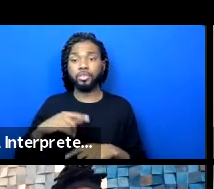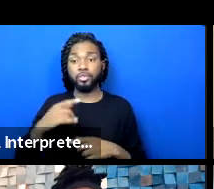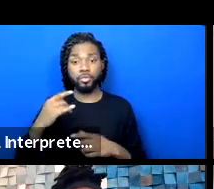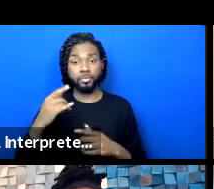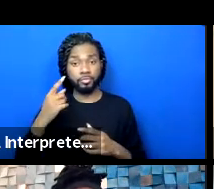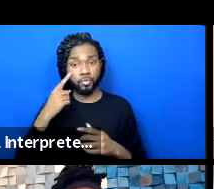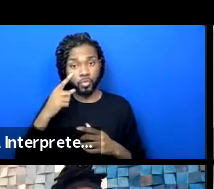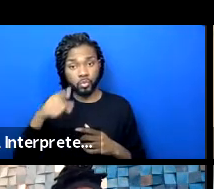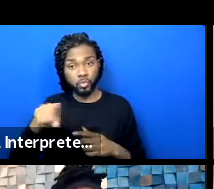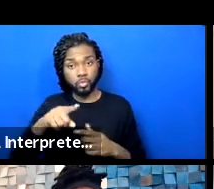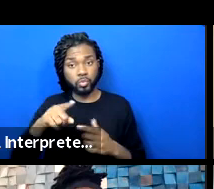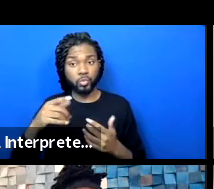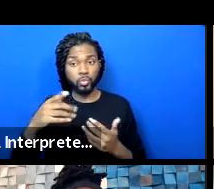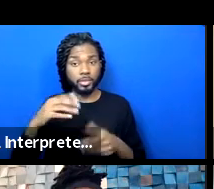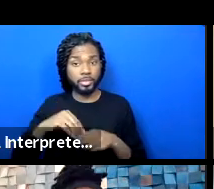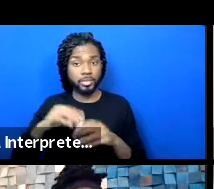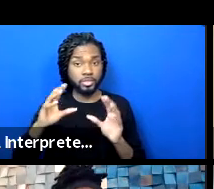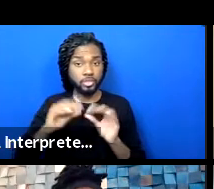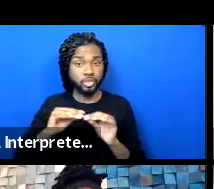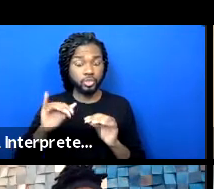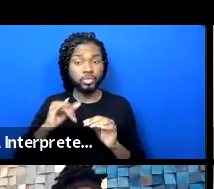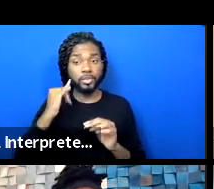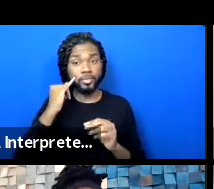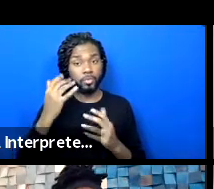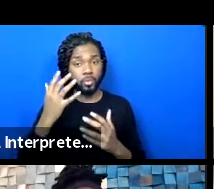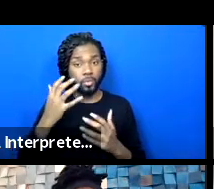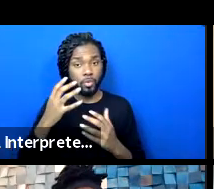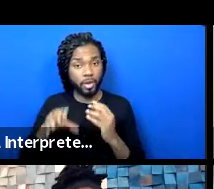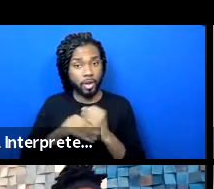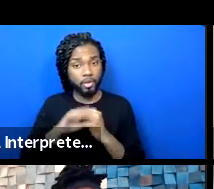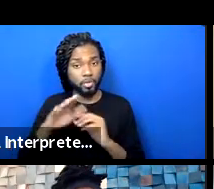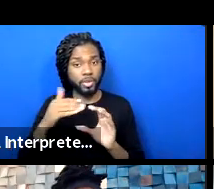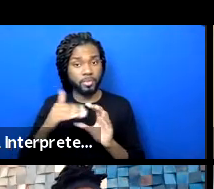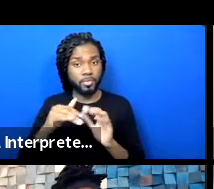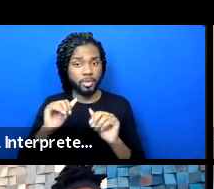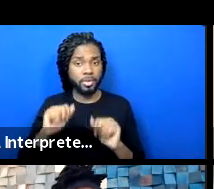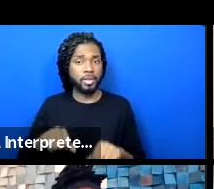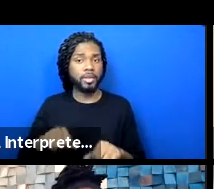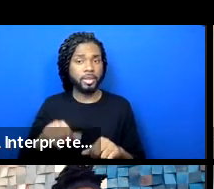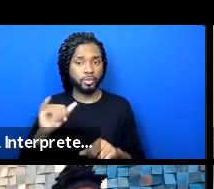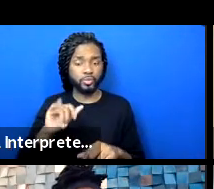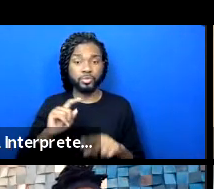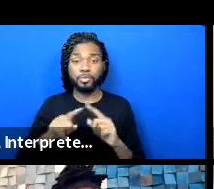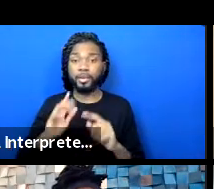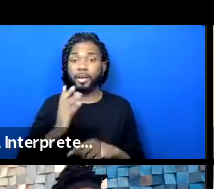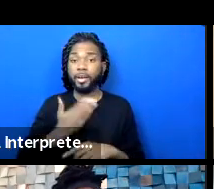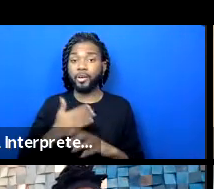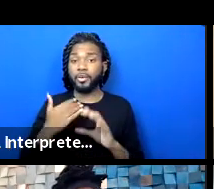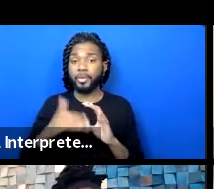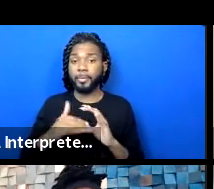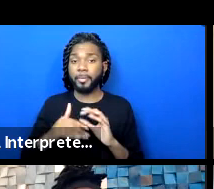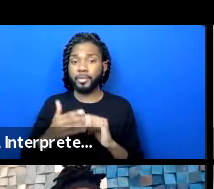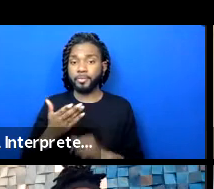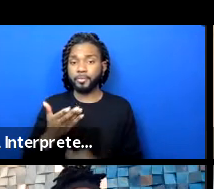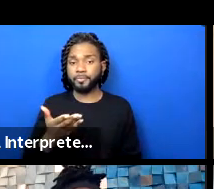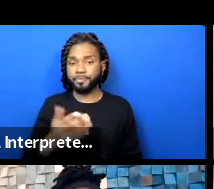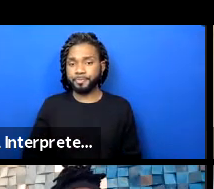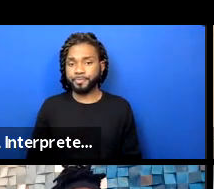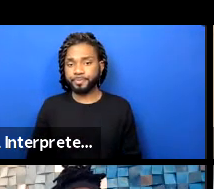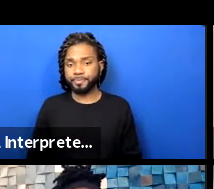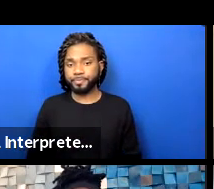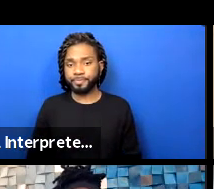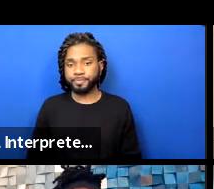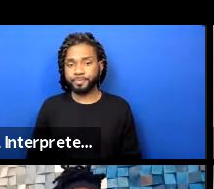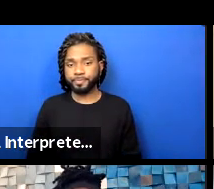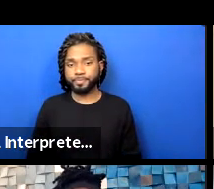put your emails in there if you want to follow up with us. But our email, staff.groups at